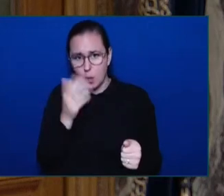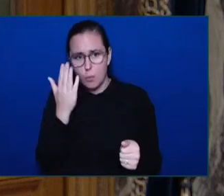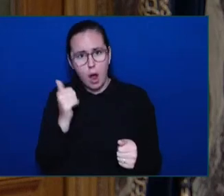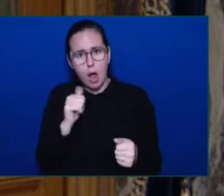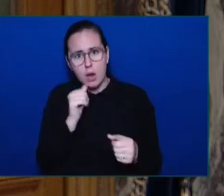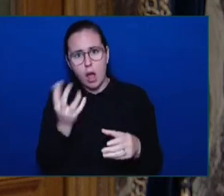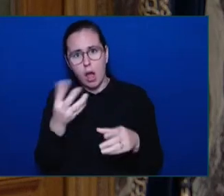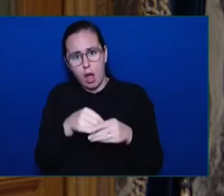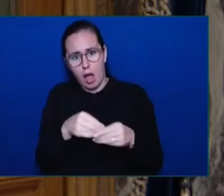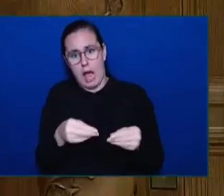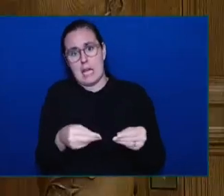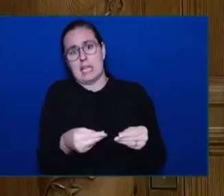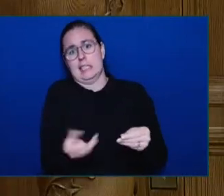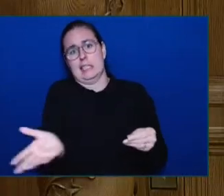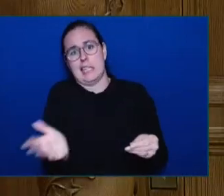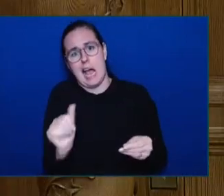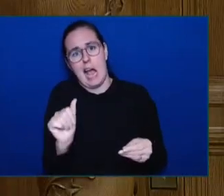deaths?